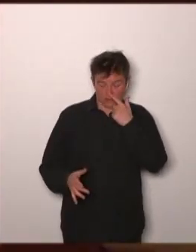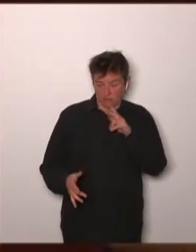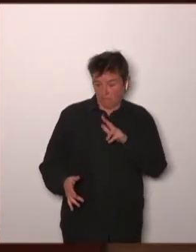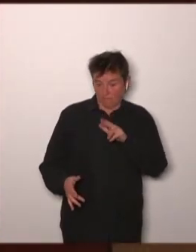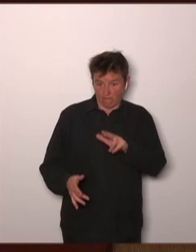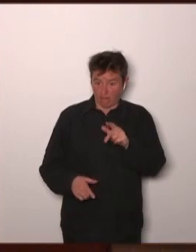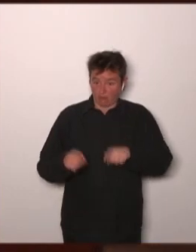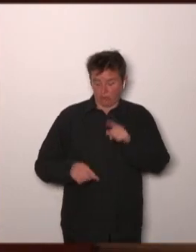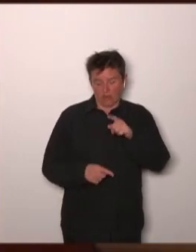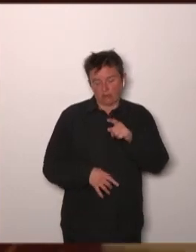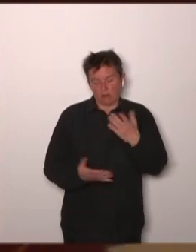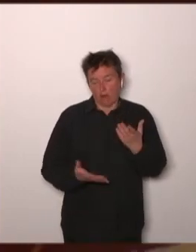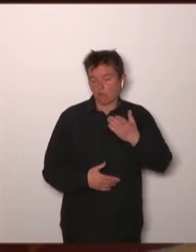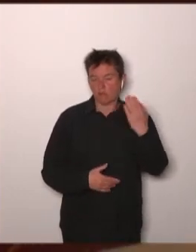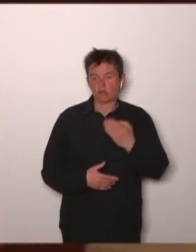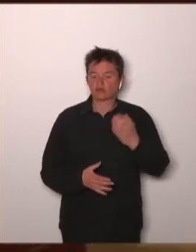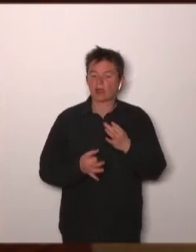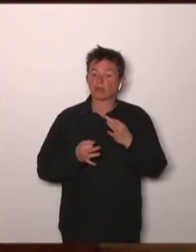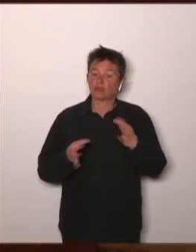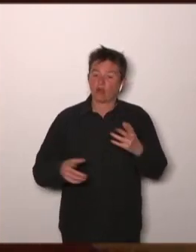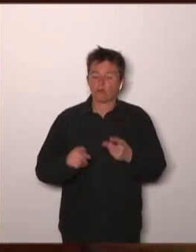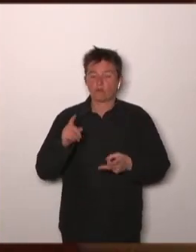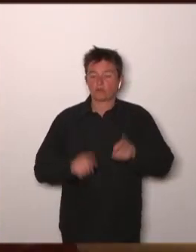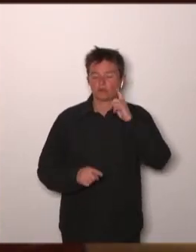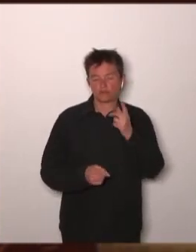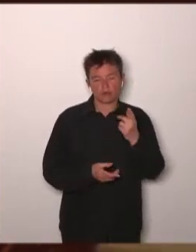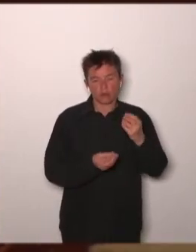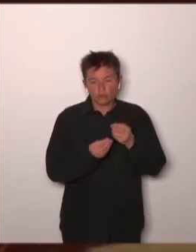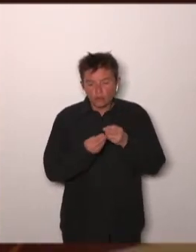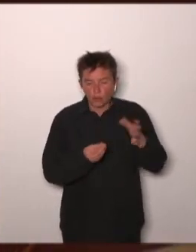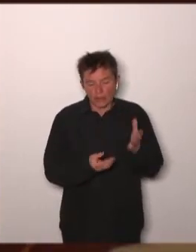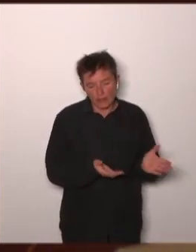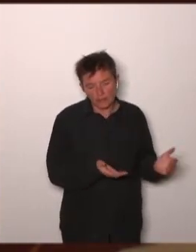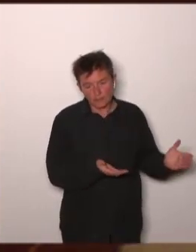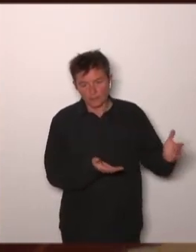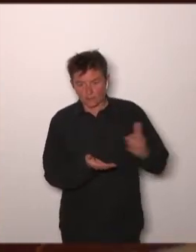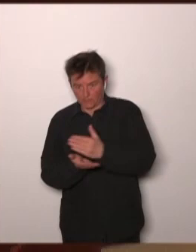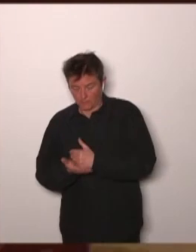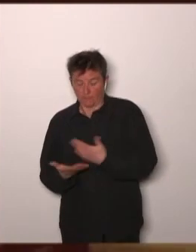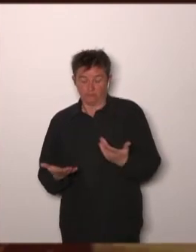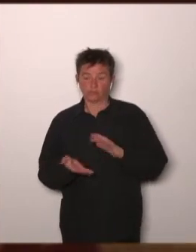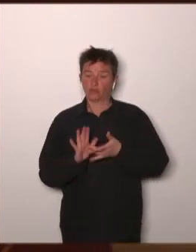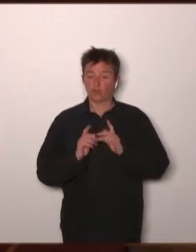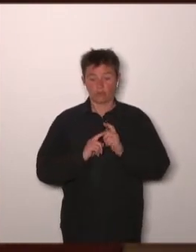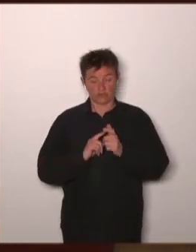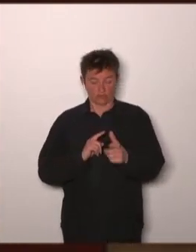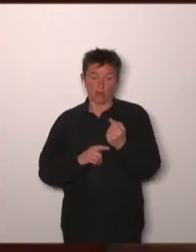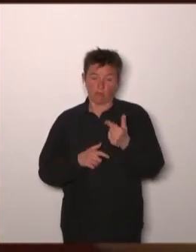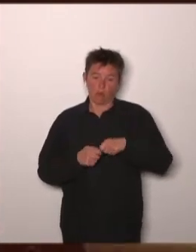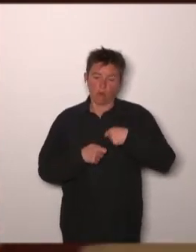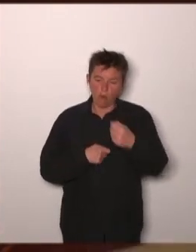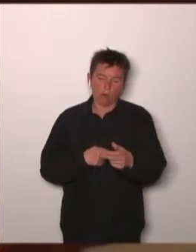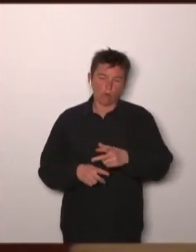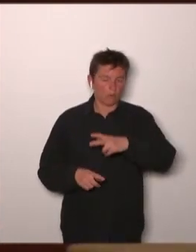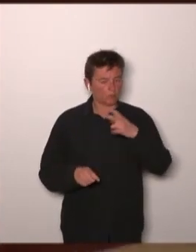to collect these data. It makes the whole process longer, more complex, actually. and